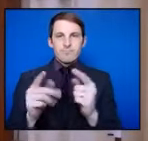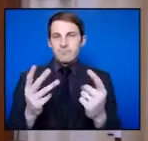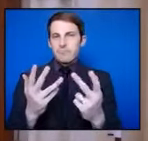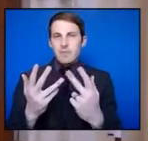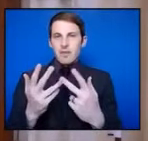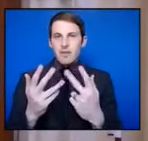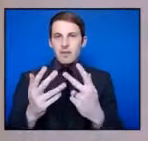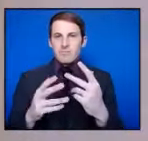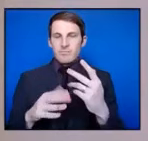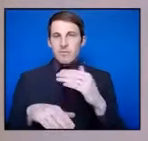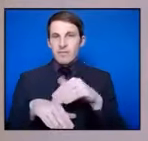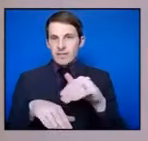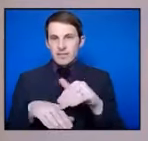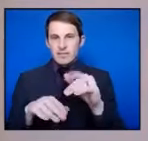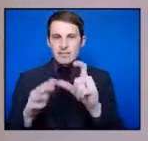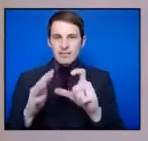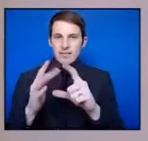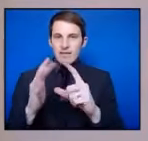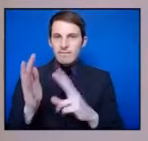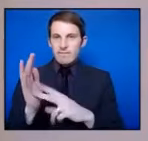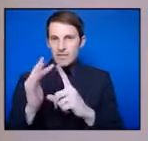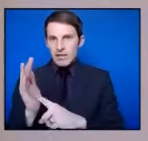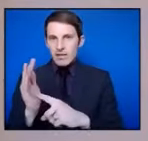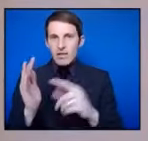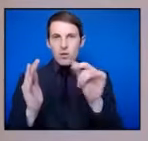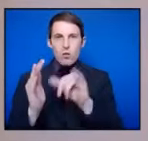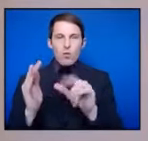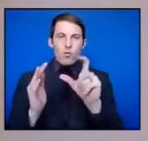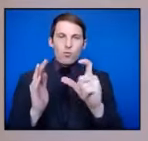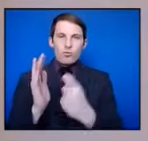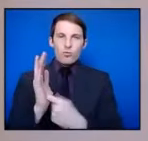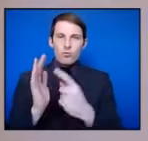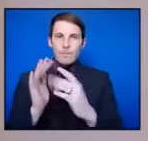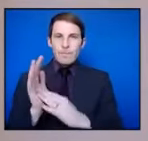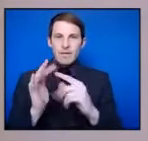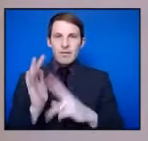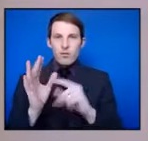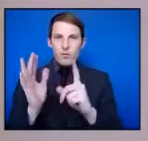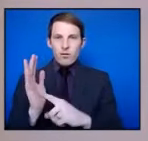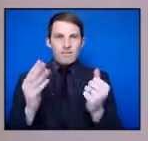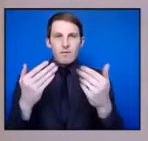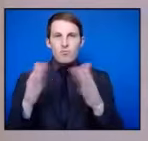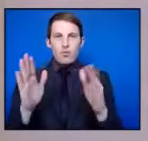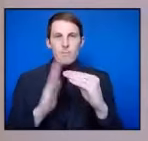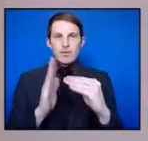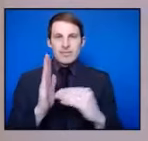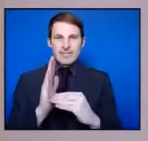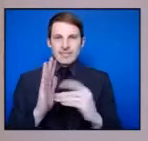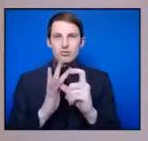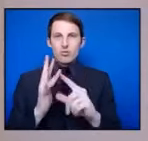civil or criminal will also depend. So there's a broad policy document. And when